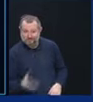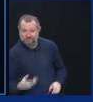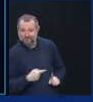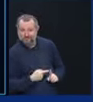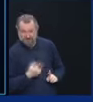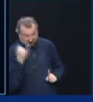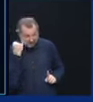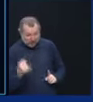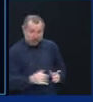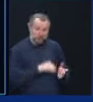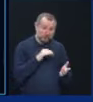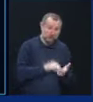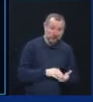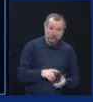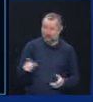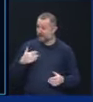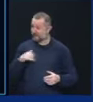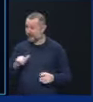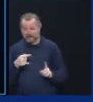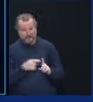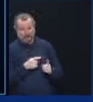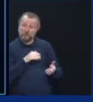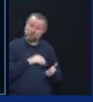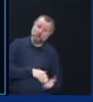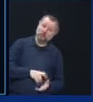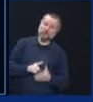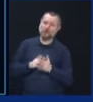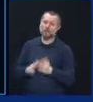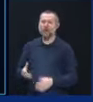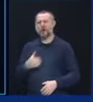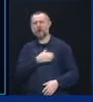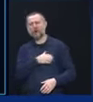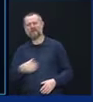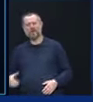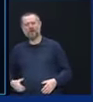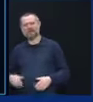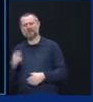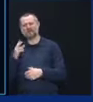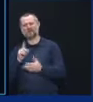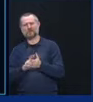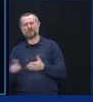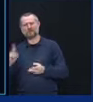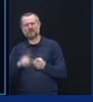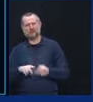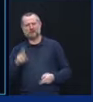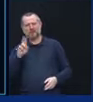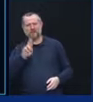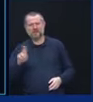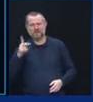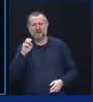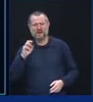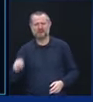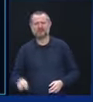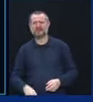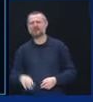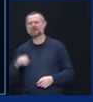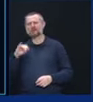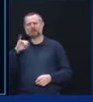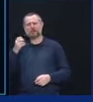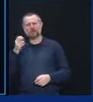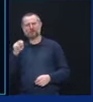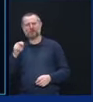You don't see it often. Harvard, UPenn, Johns Hopkins. He's been in